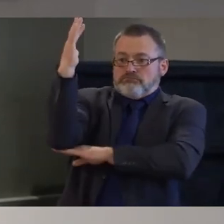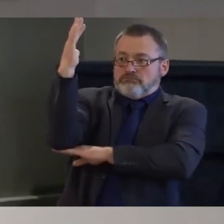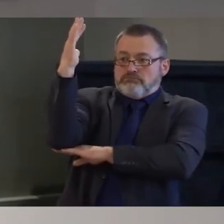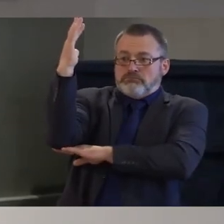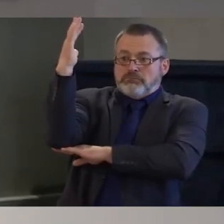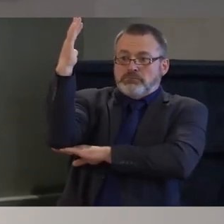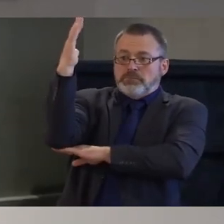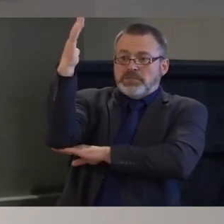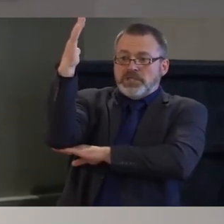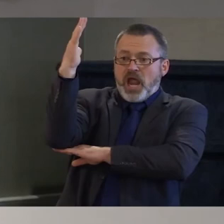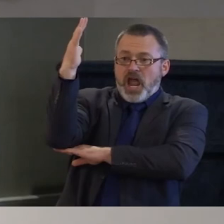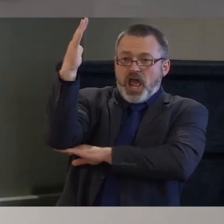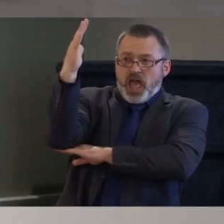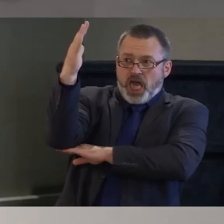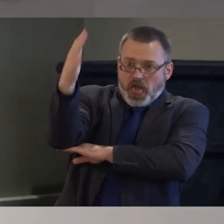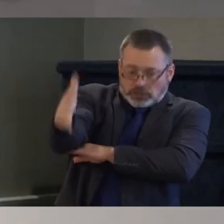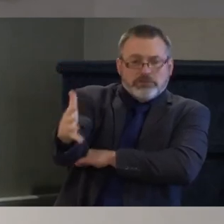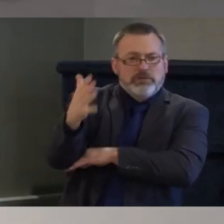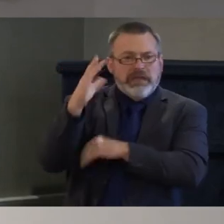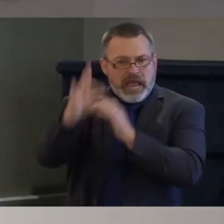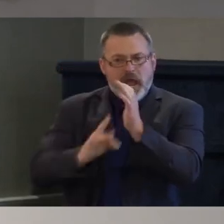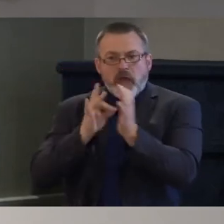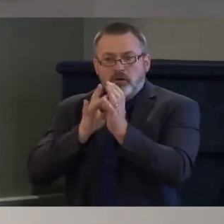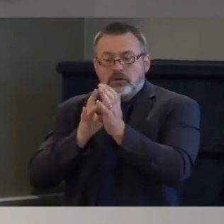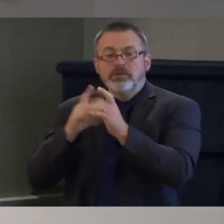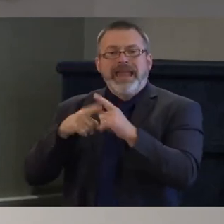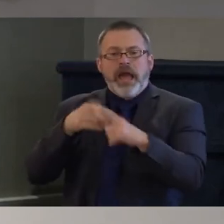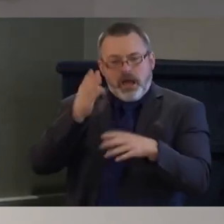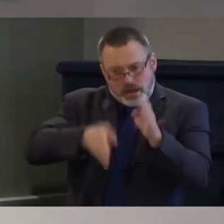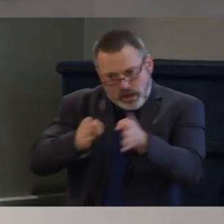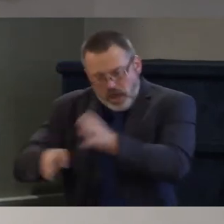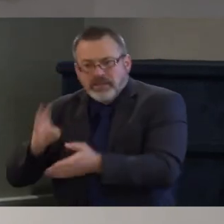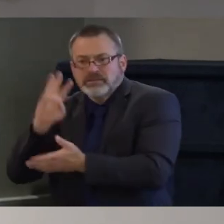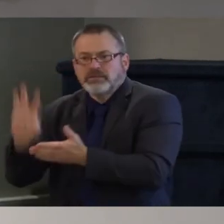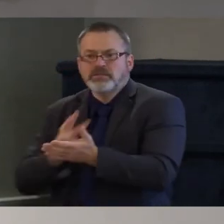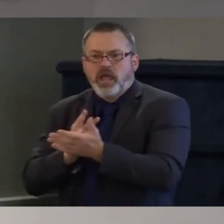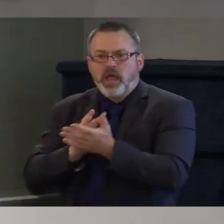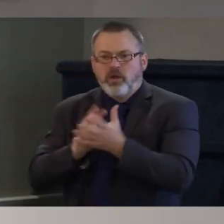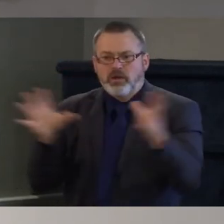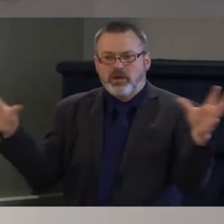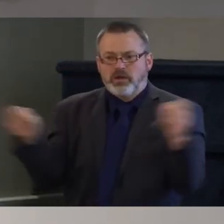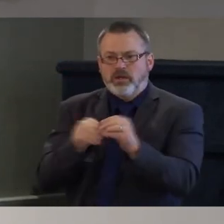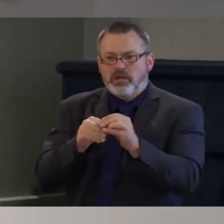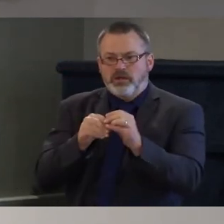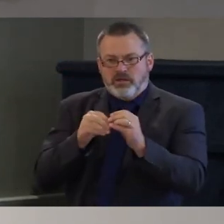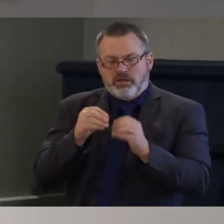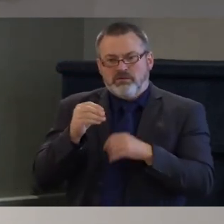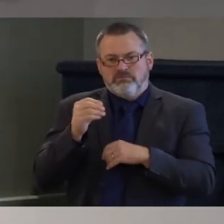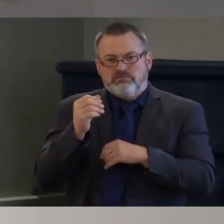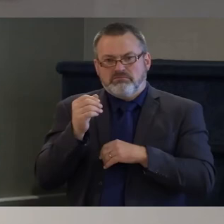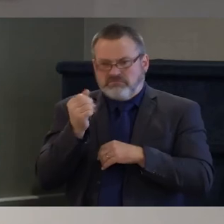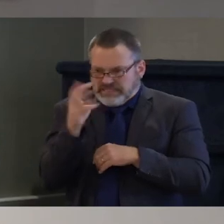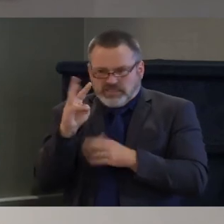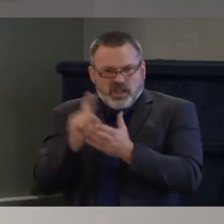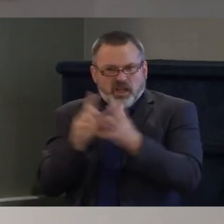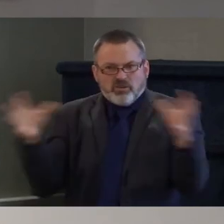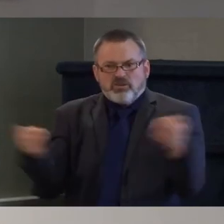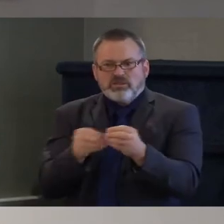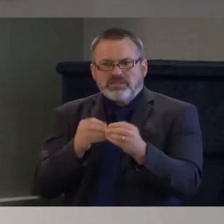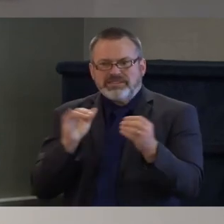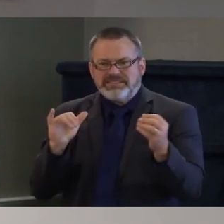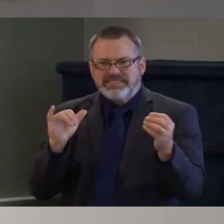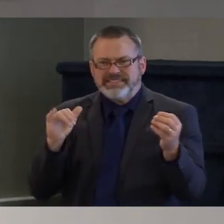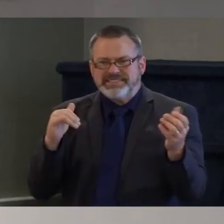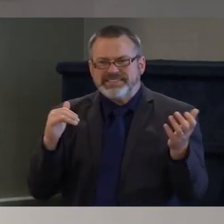independent i see the tool of what we use to solve our collective problems our political system as a very very antiquated broken rusty